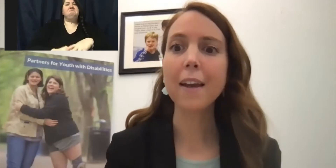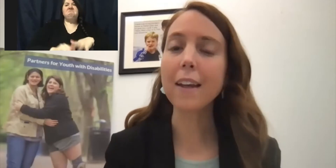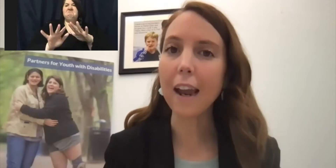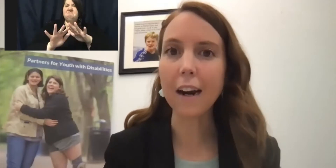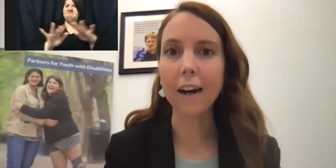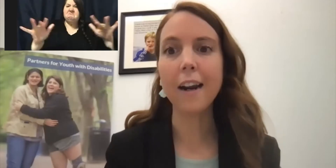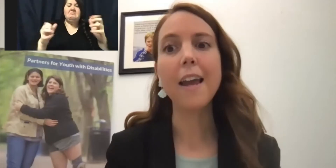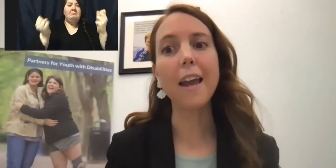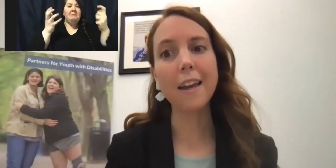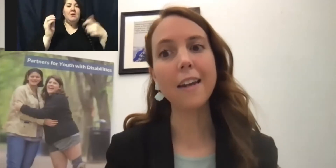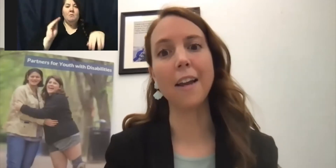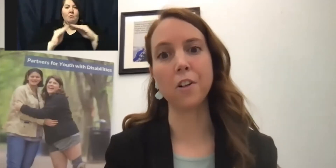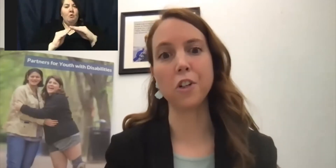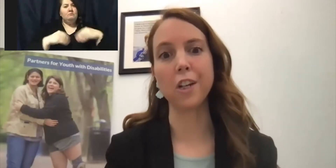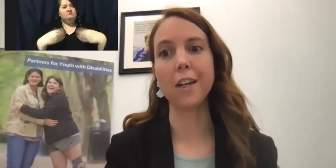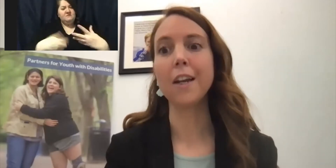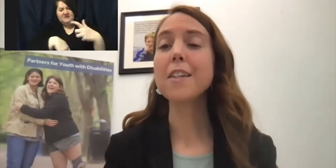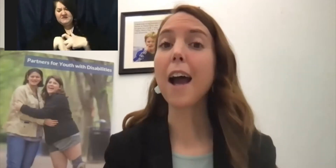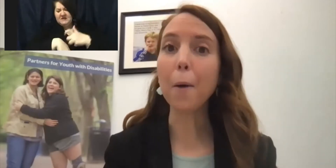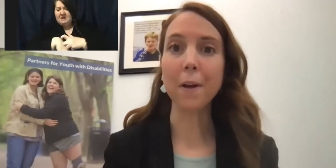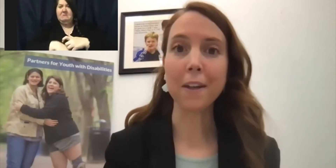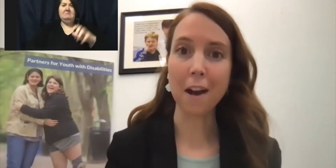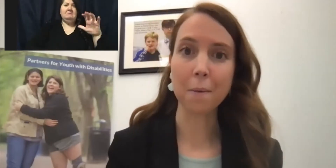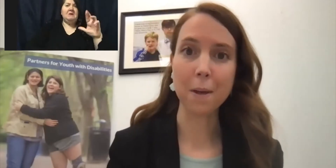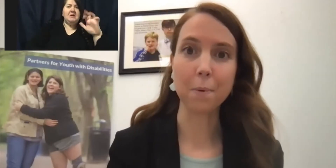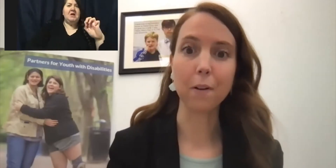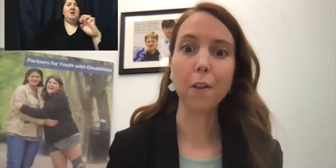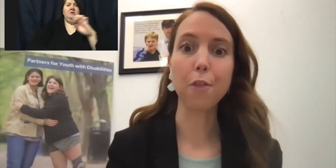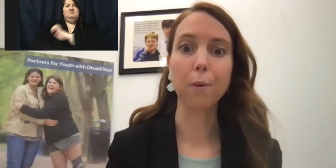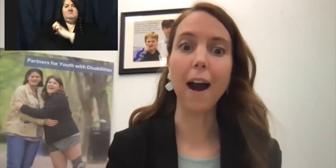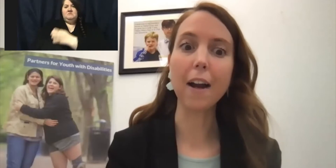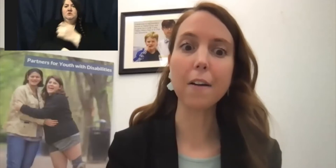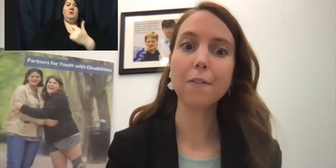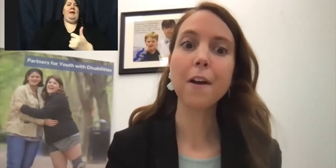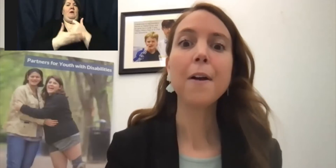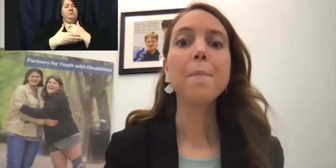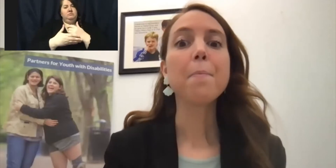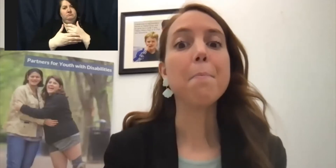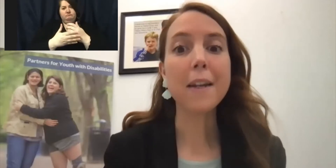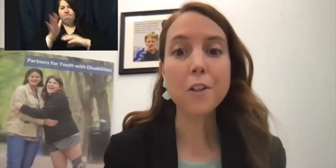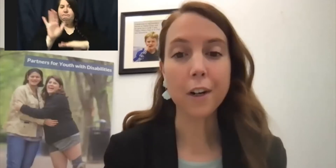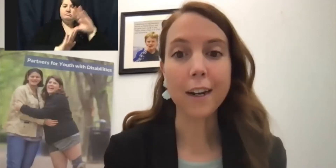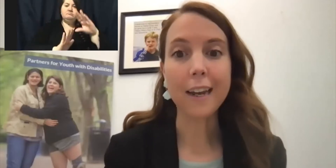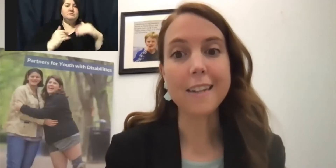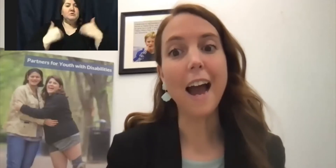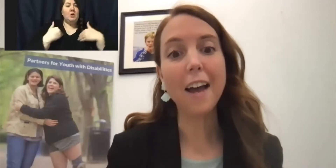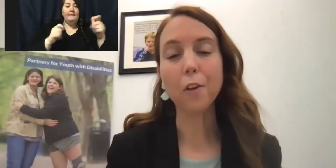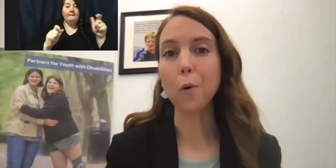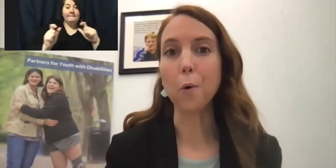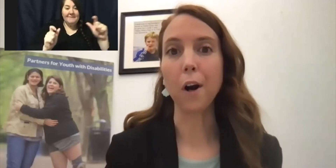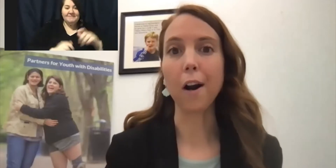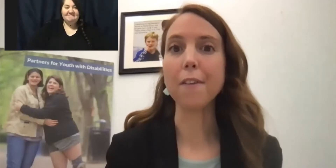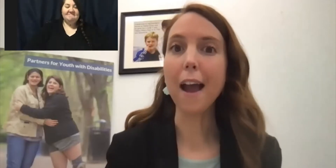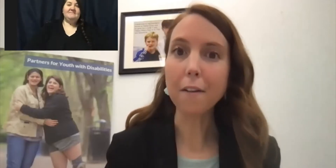care, and energy to helping young people thrive. Mentoring is at